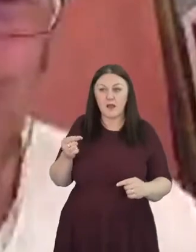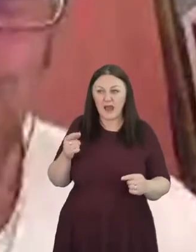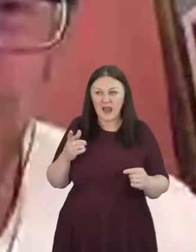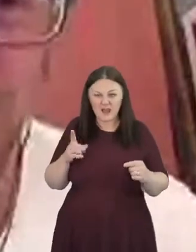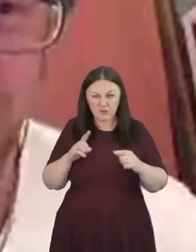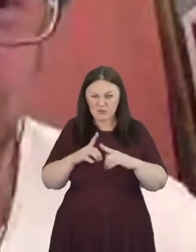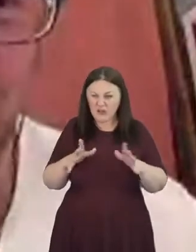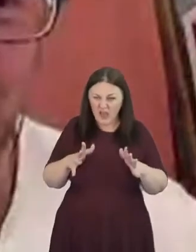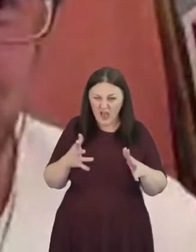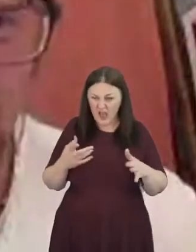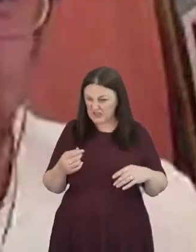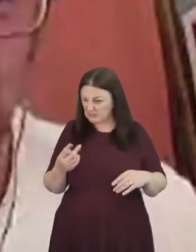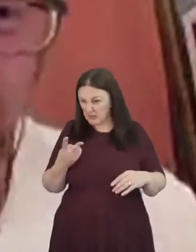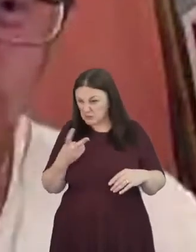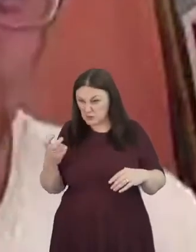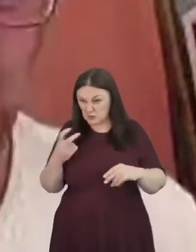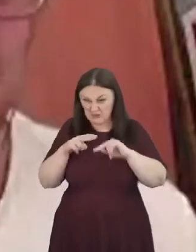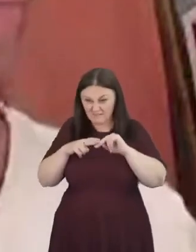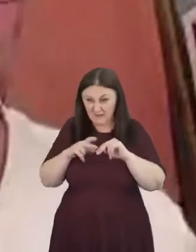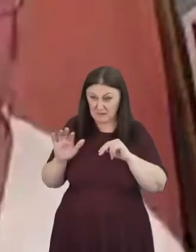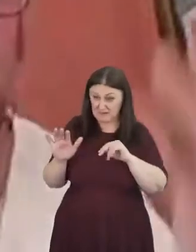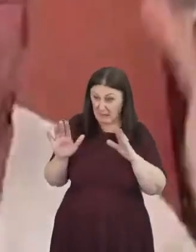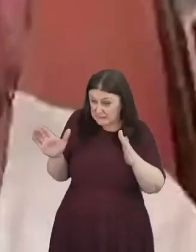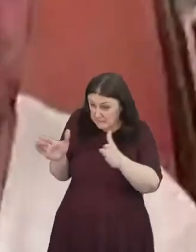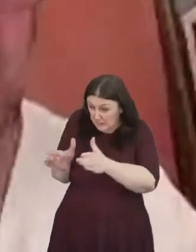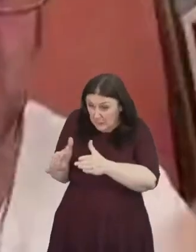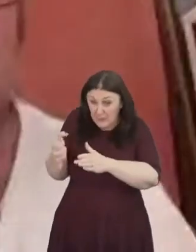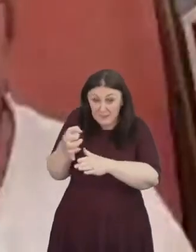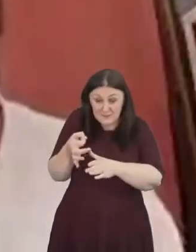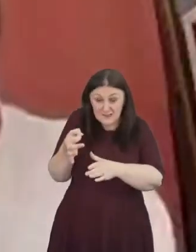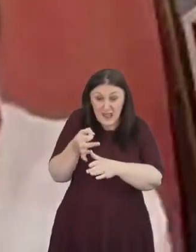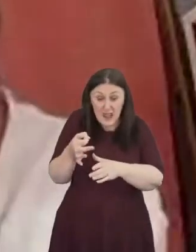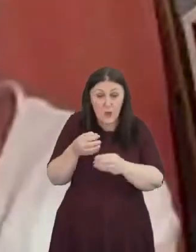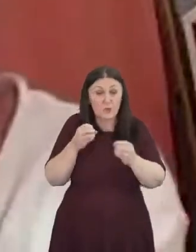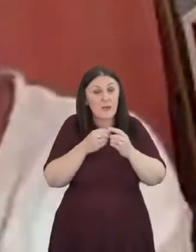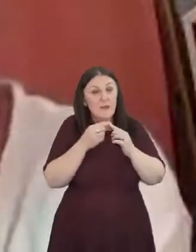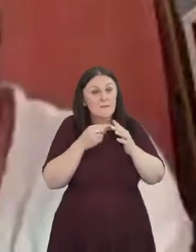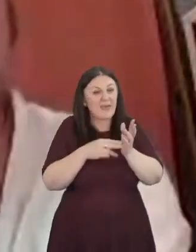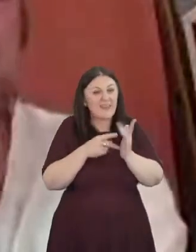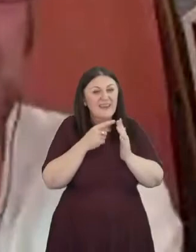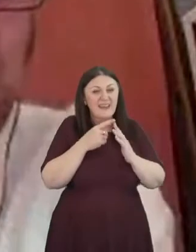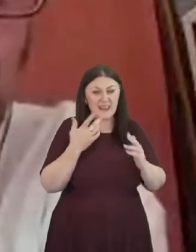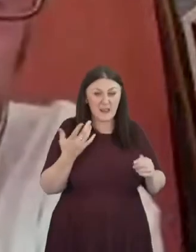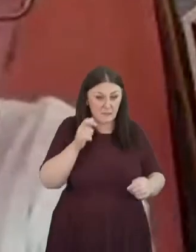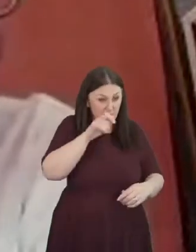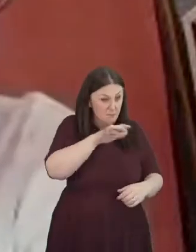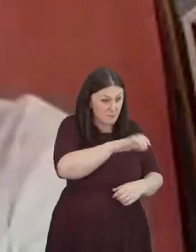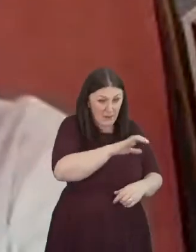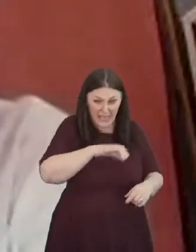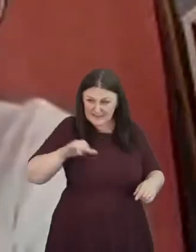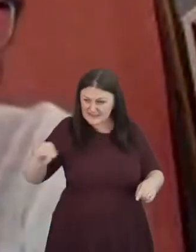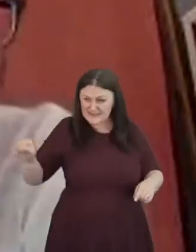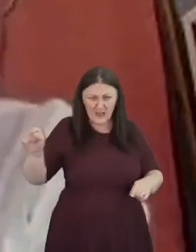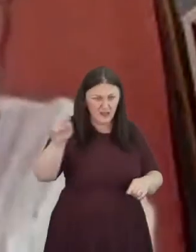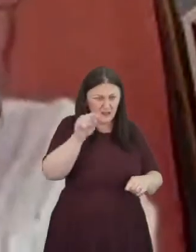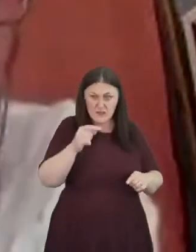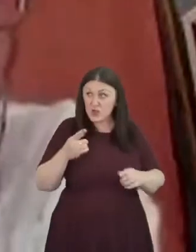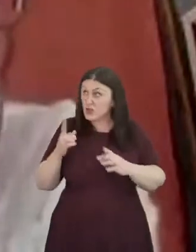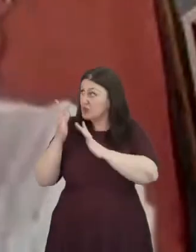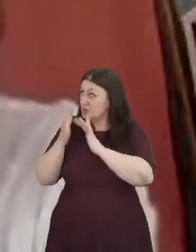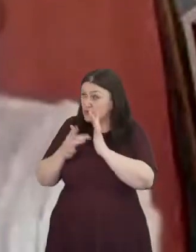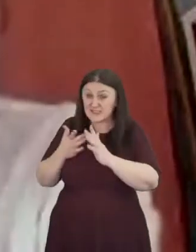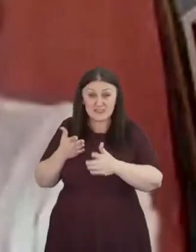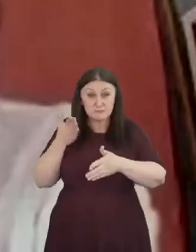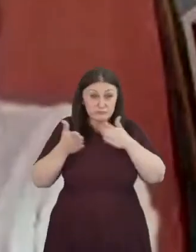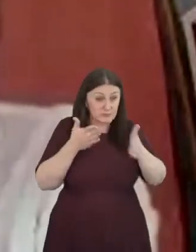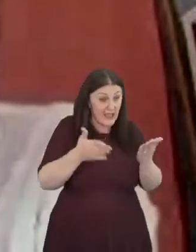couple hundred families that lived there like this was a small town you know bethany these places and people that jesus um that the gospels